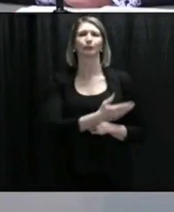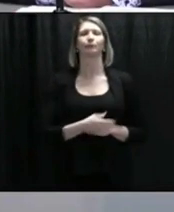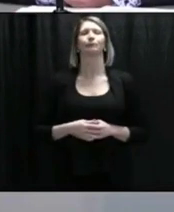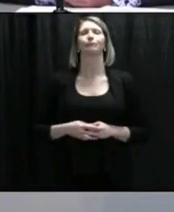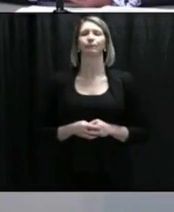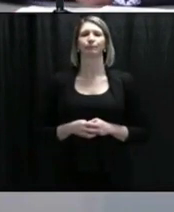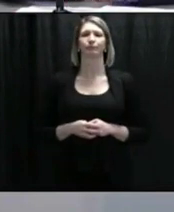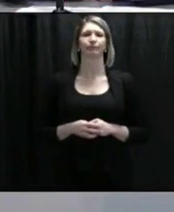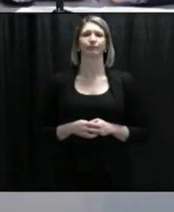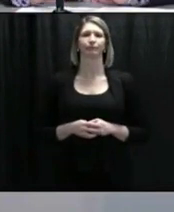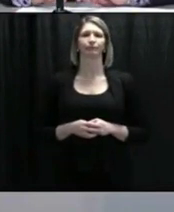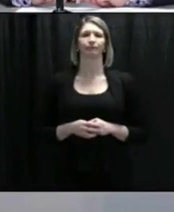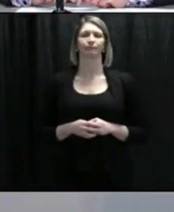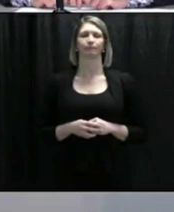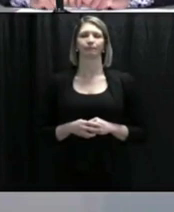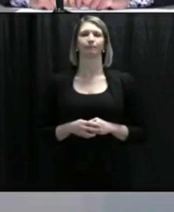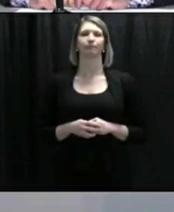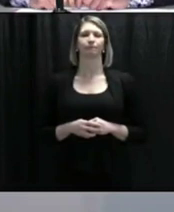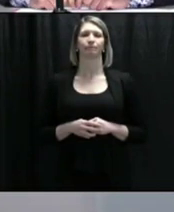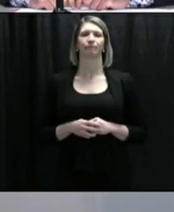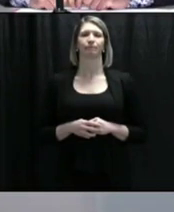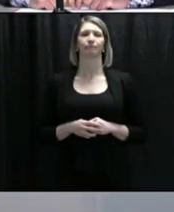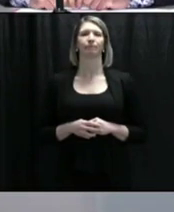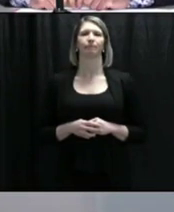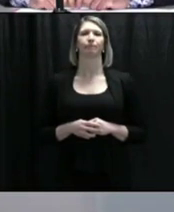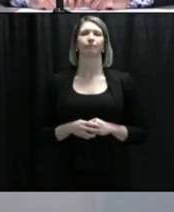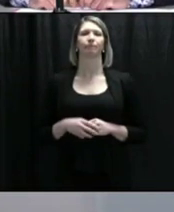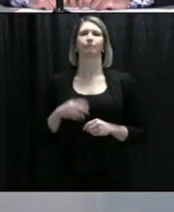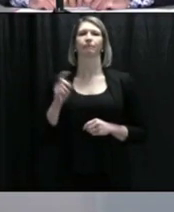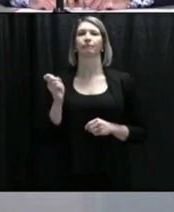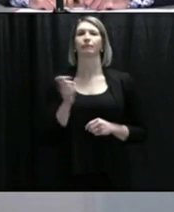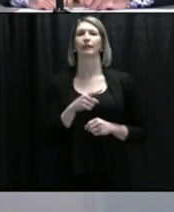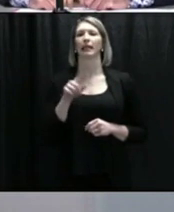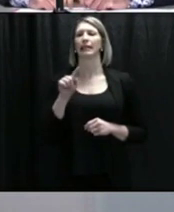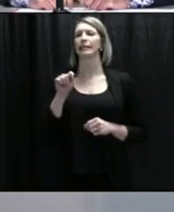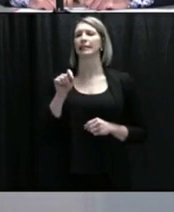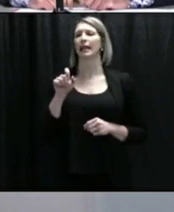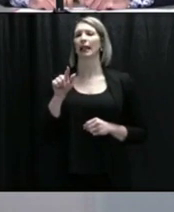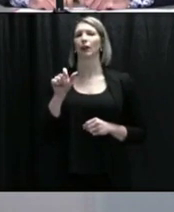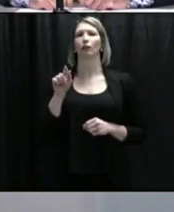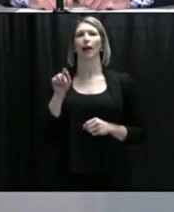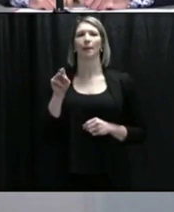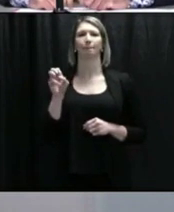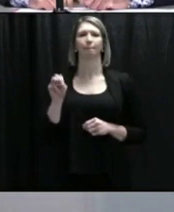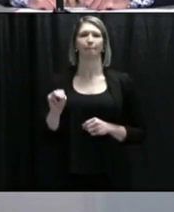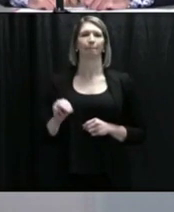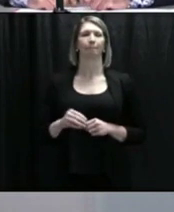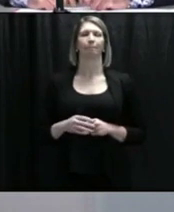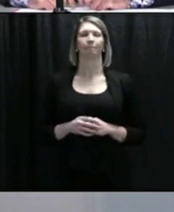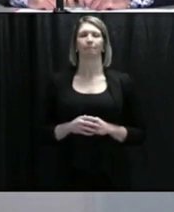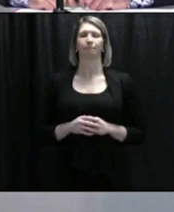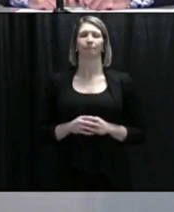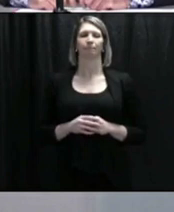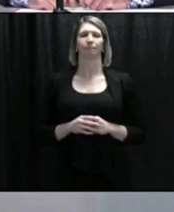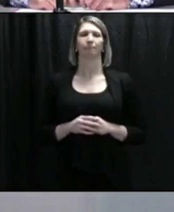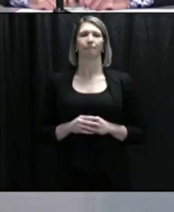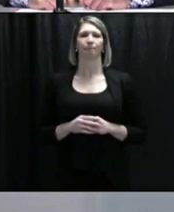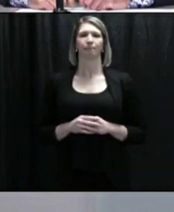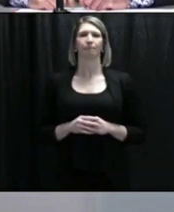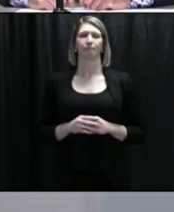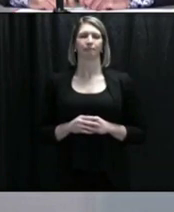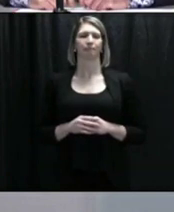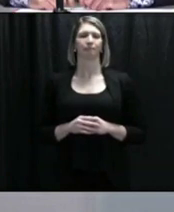The next question is from Peter Jackson from the Telegram. Please go ahead. Hi. The